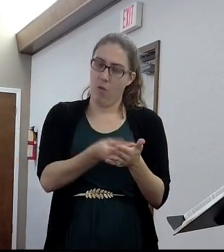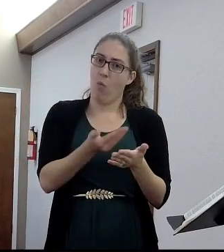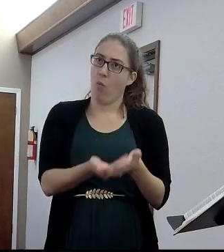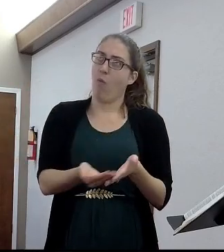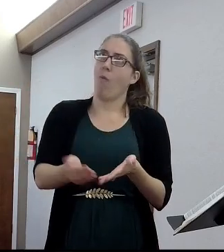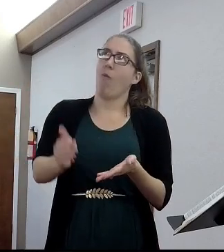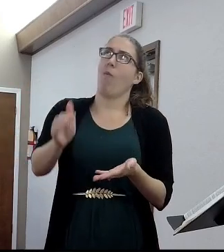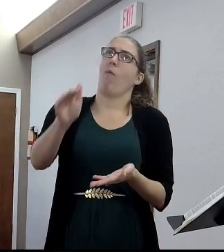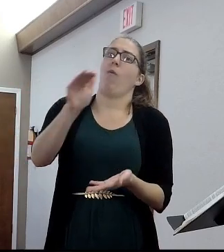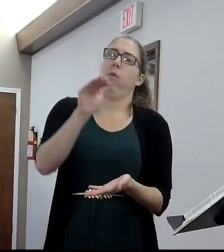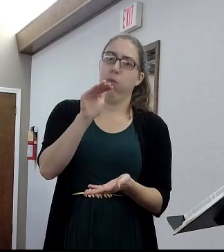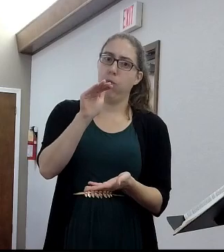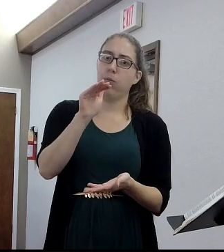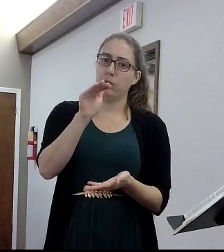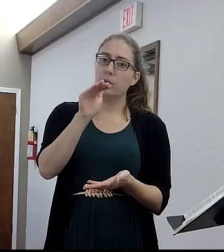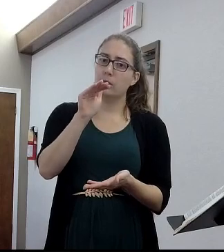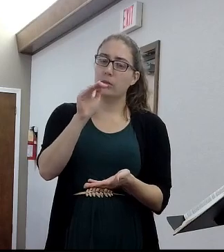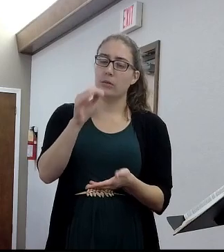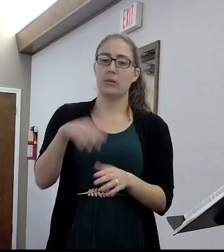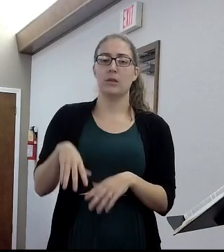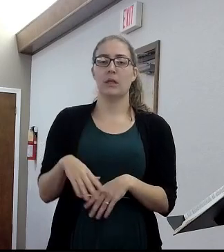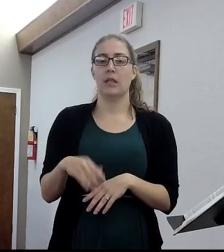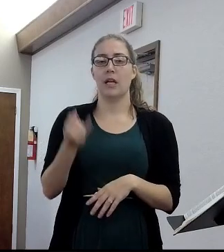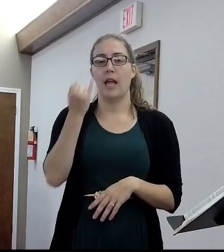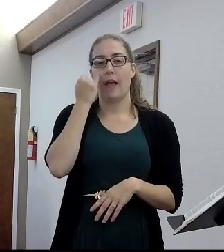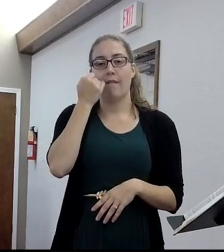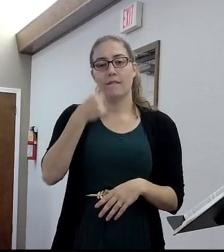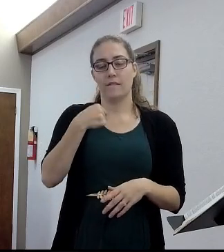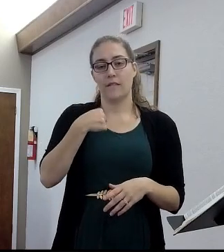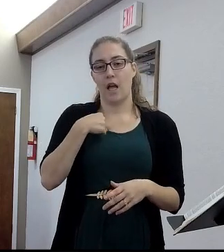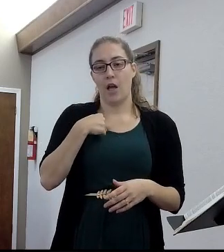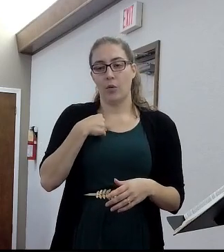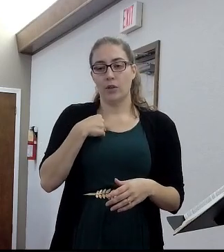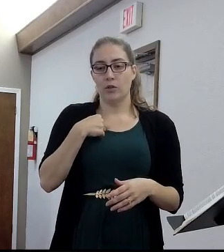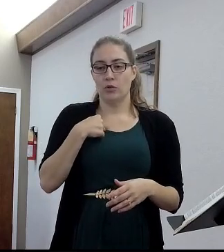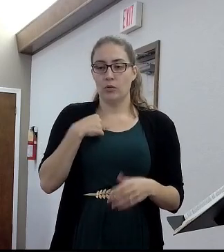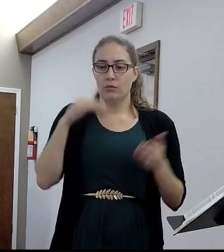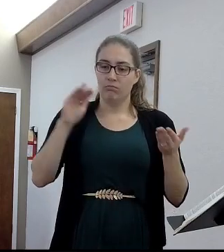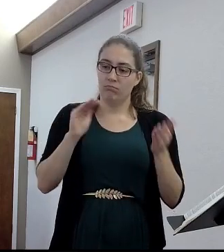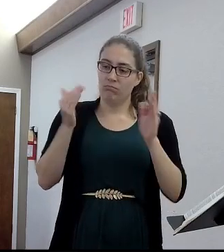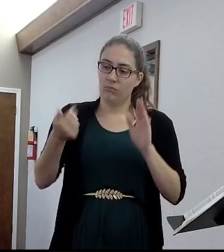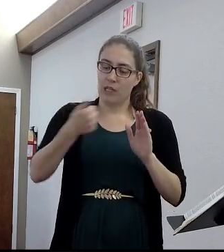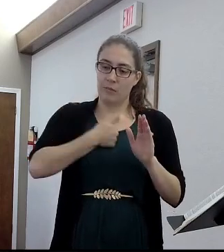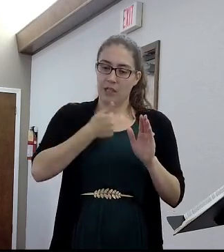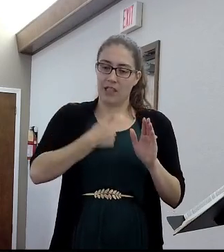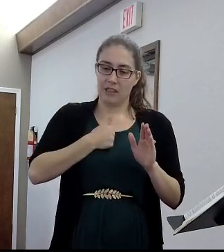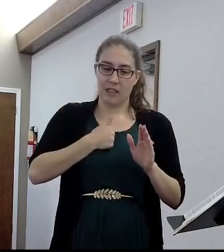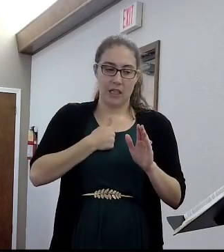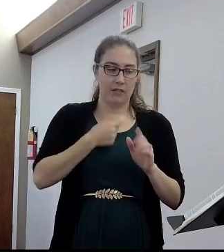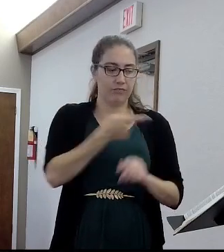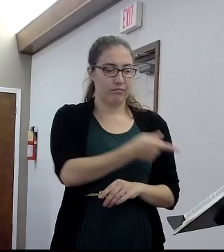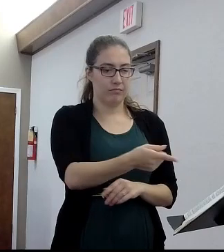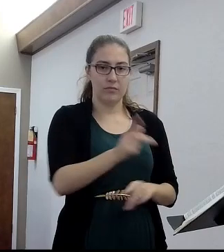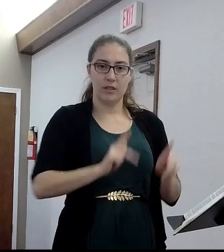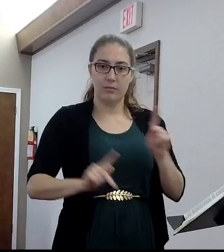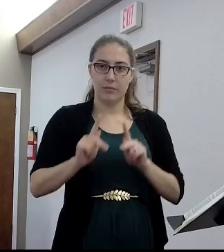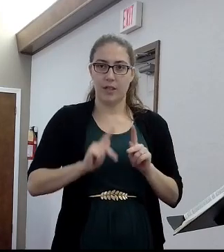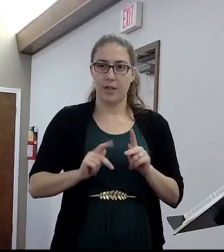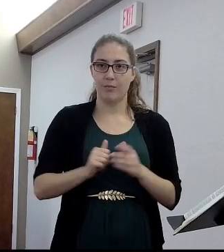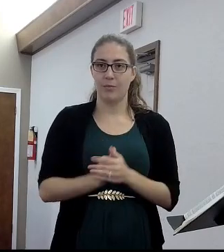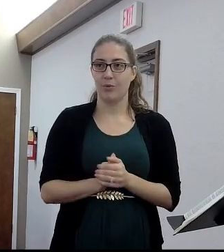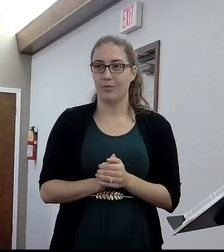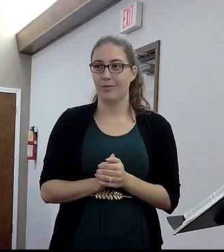understand what it means to me if I was to put myself in these people's shoes. Any thoughts, questions, concerns, snide remarks?